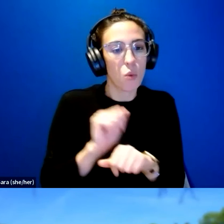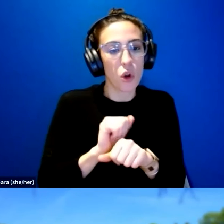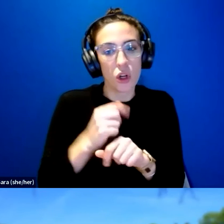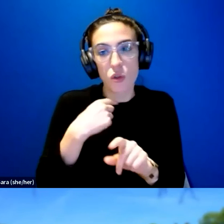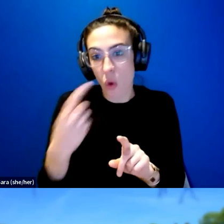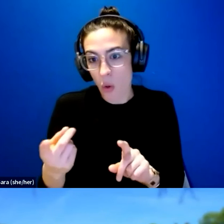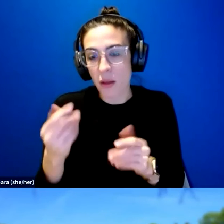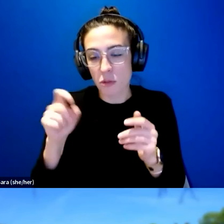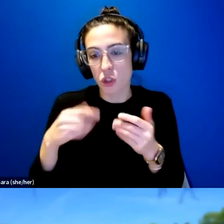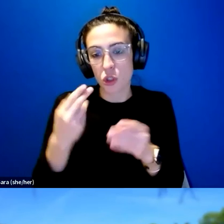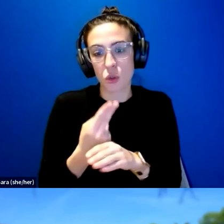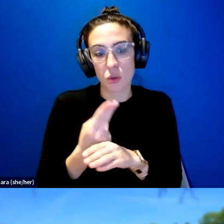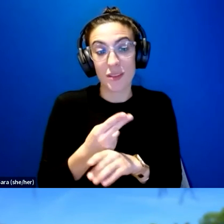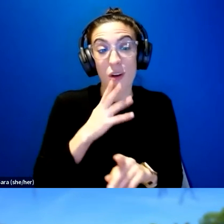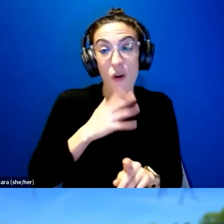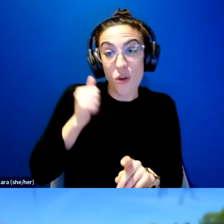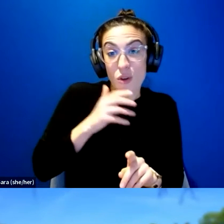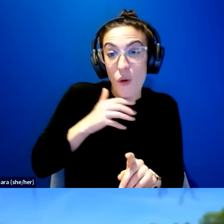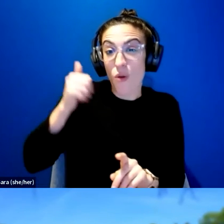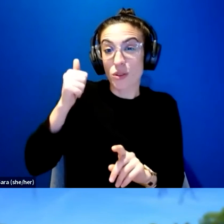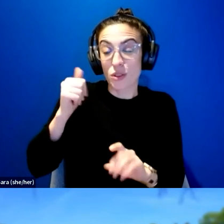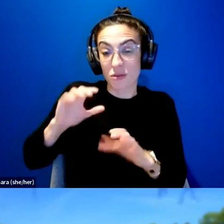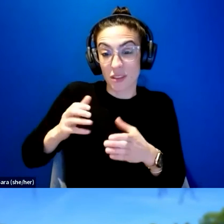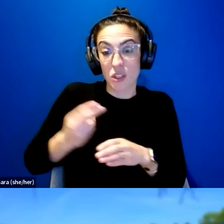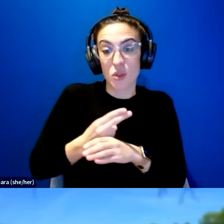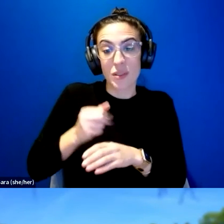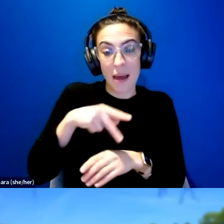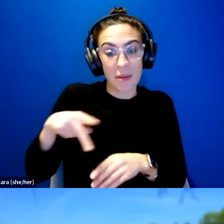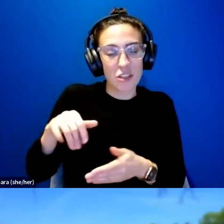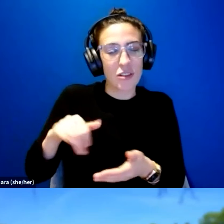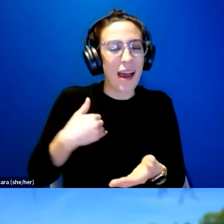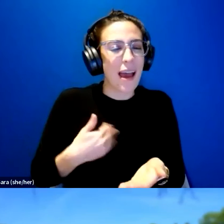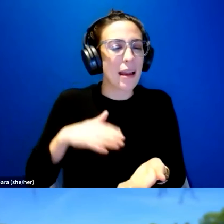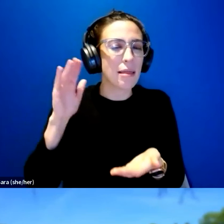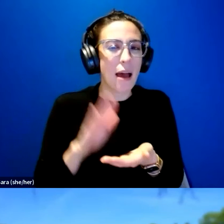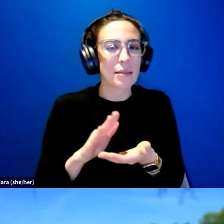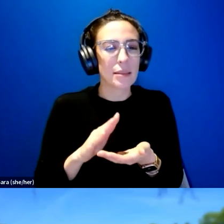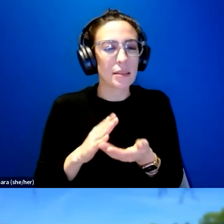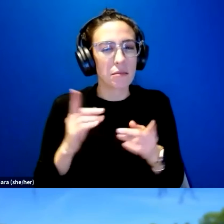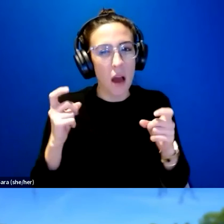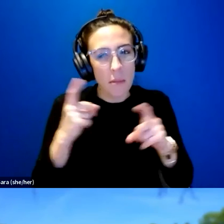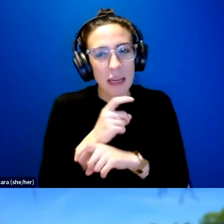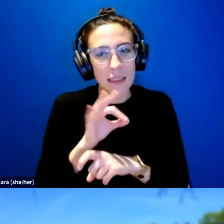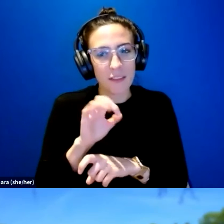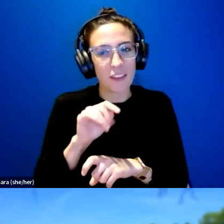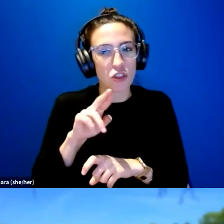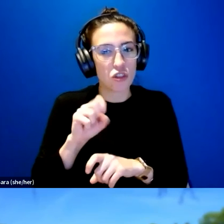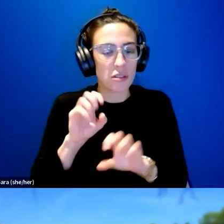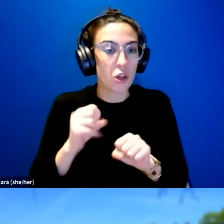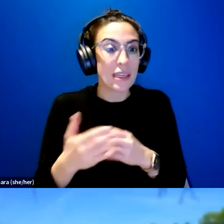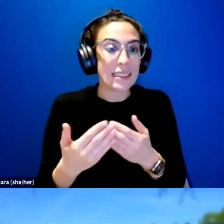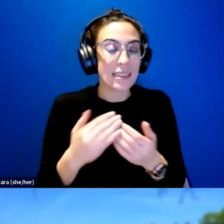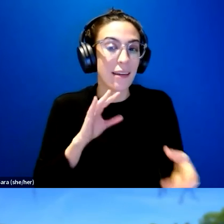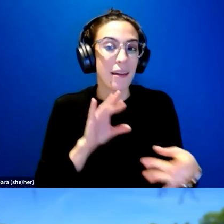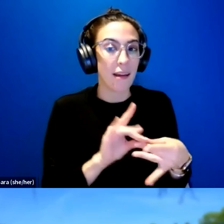older generation were the ones that used applications that had the less complexity that they could easily connect with their neighbor or their friends.